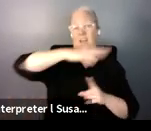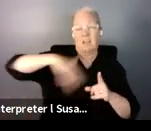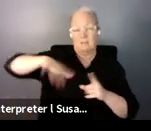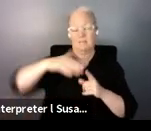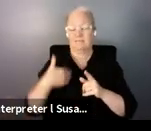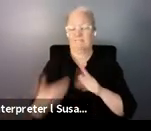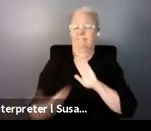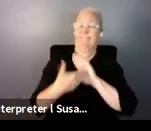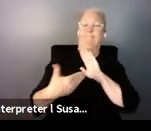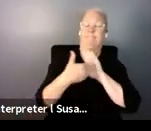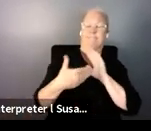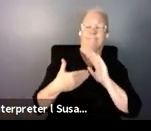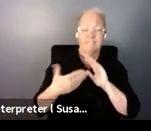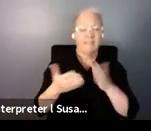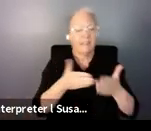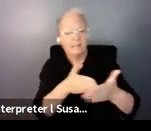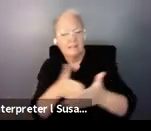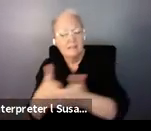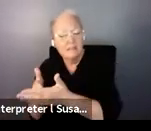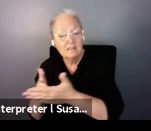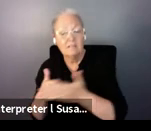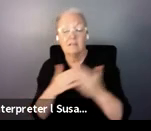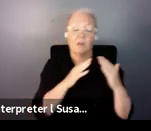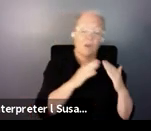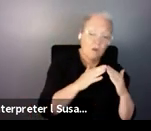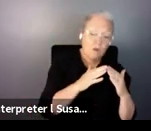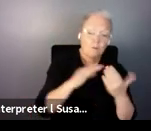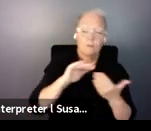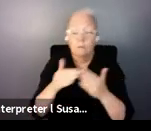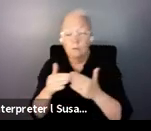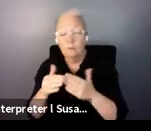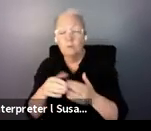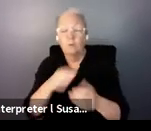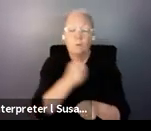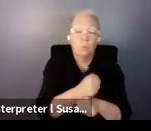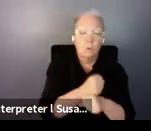the home, in the community, at school, at work, in transport.